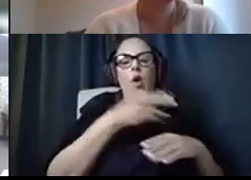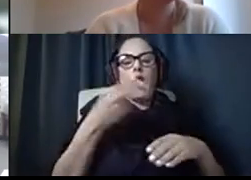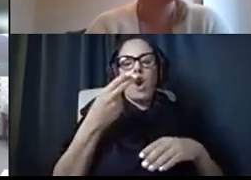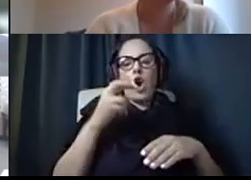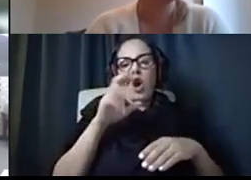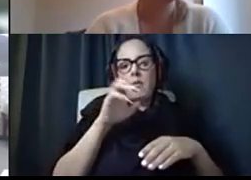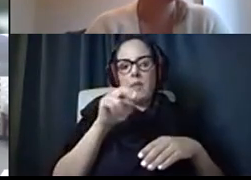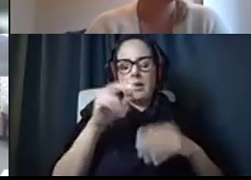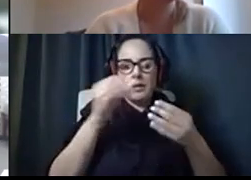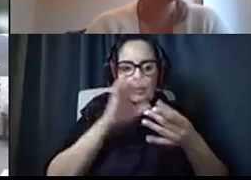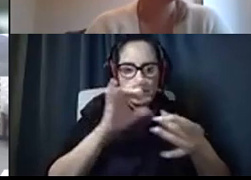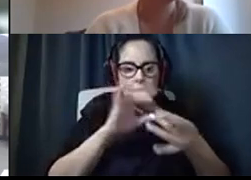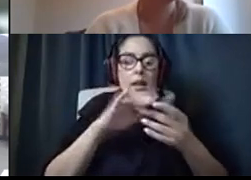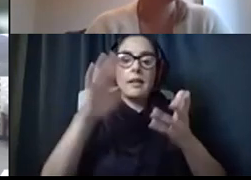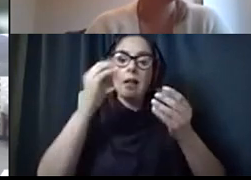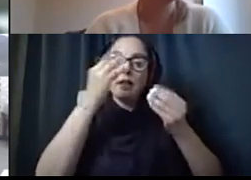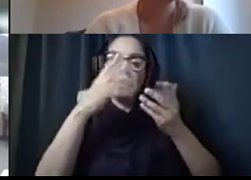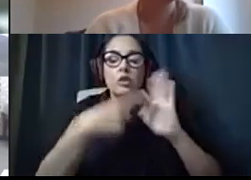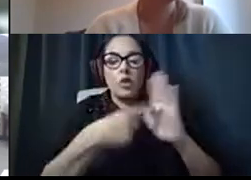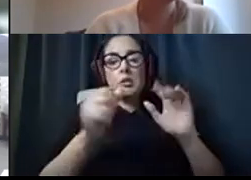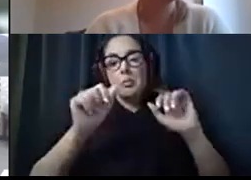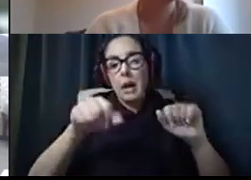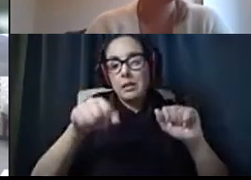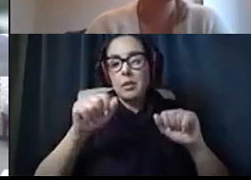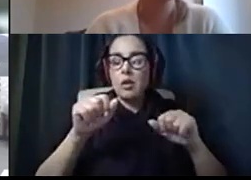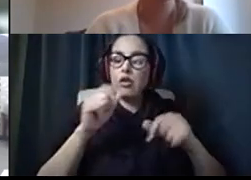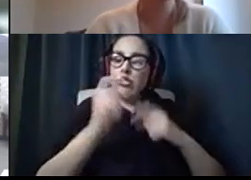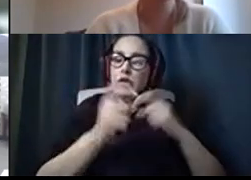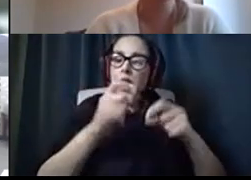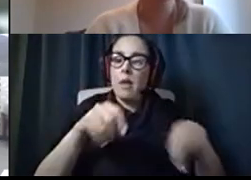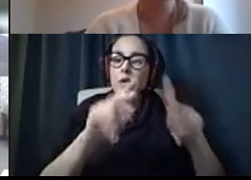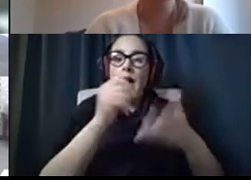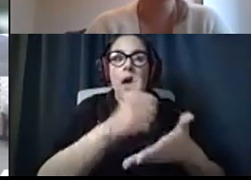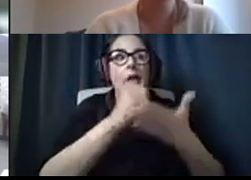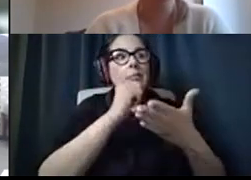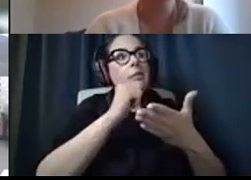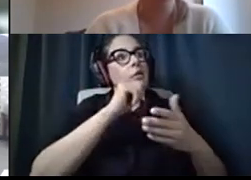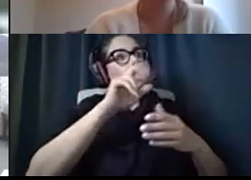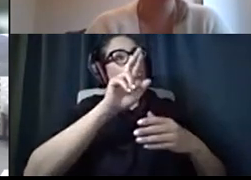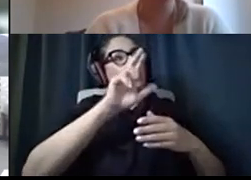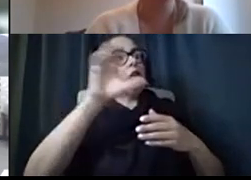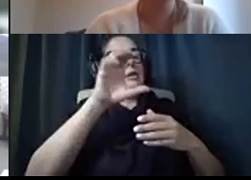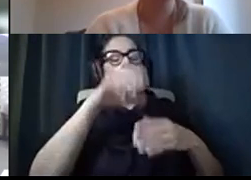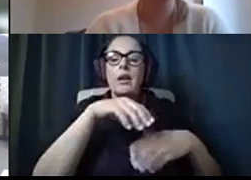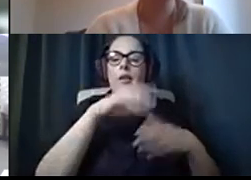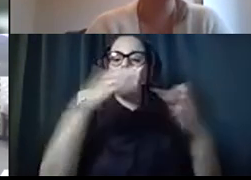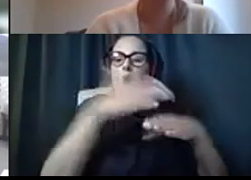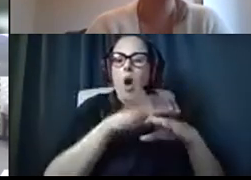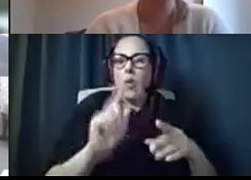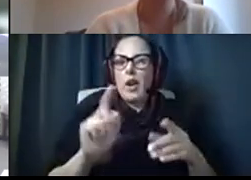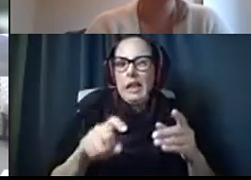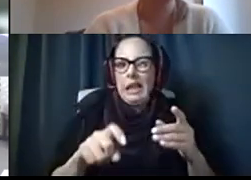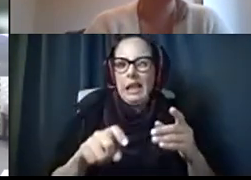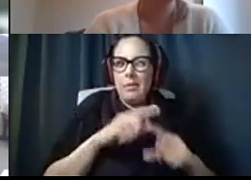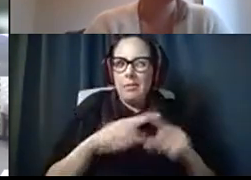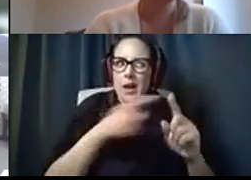the data dictates potential grant opportunities and helps the region and center focus on where the need is. Herman,